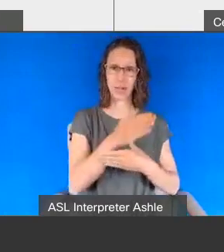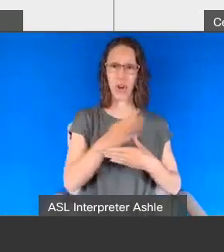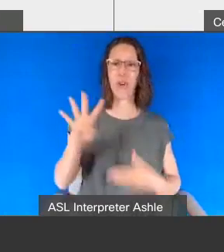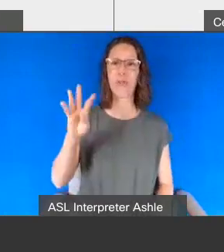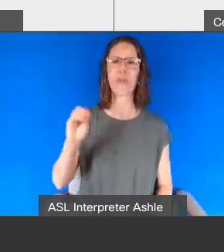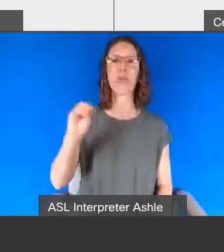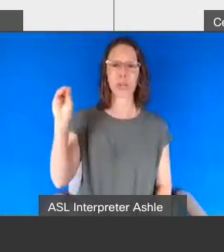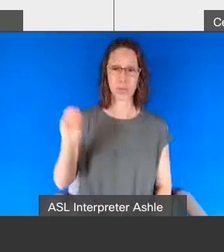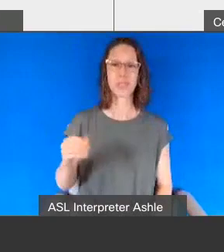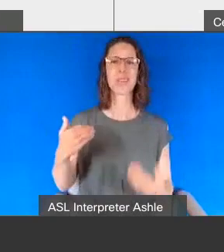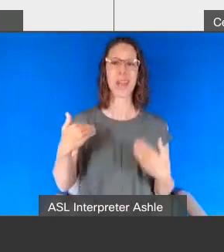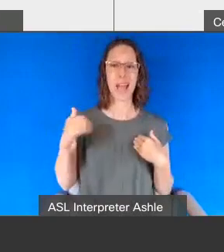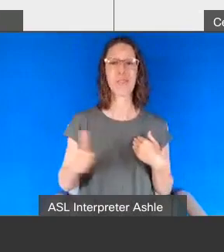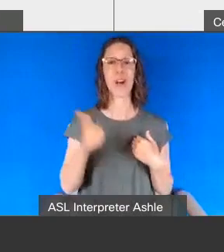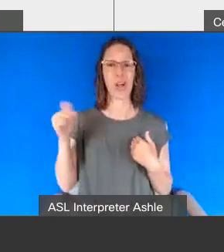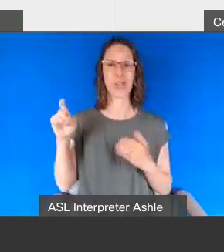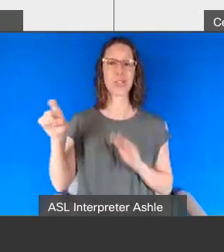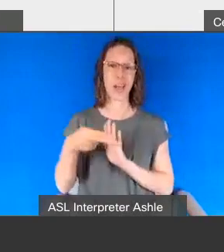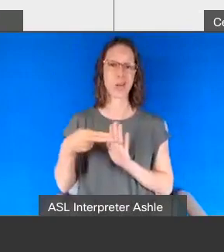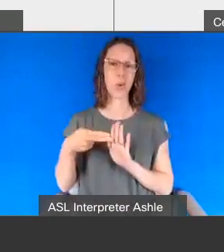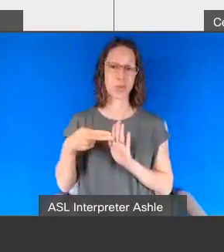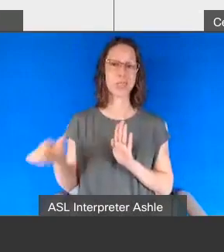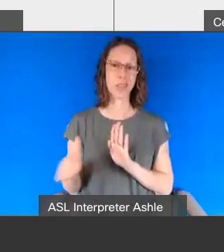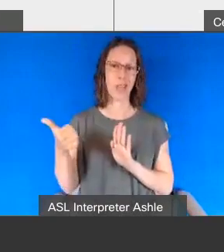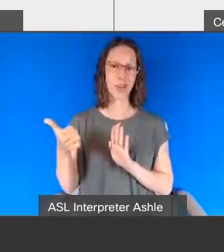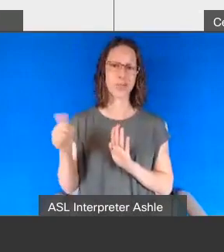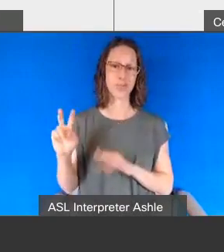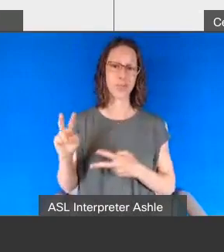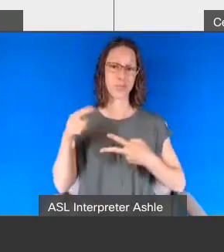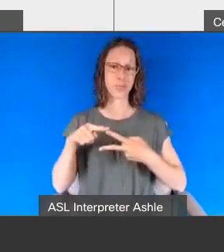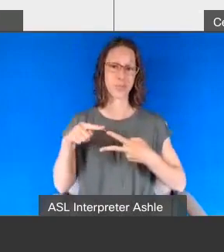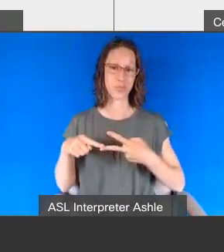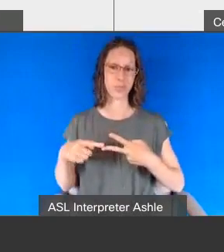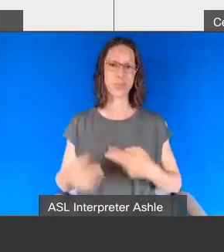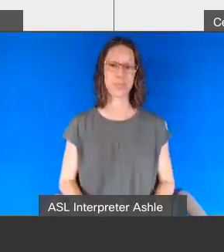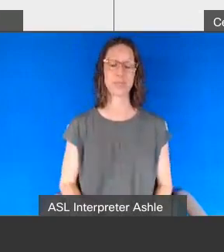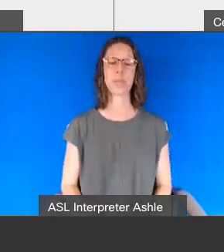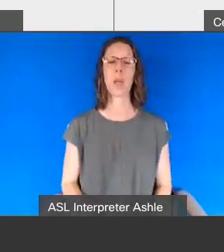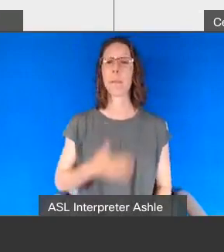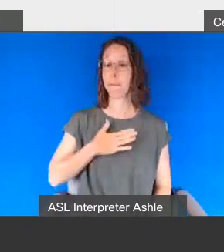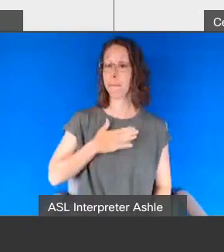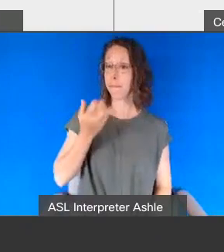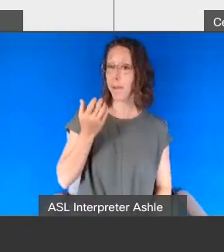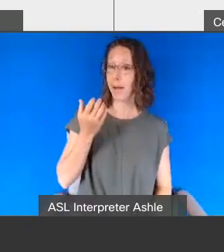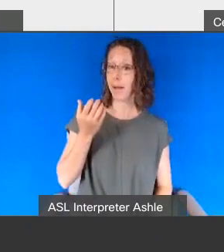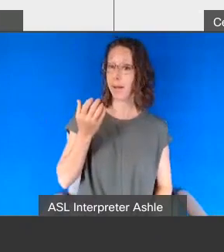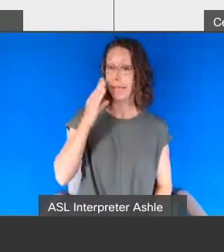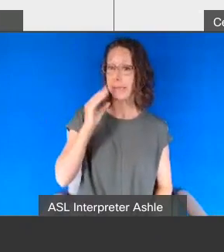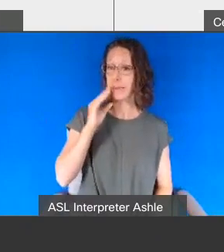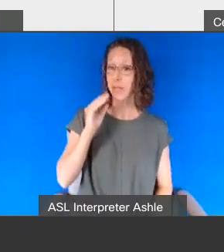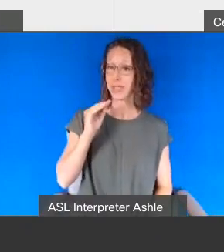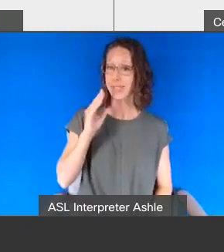autism and so my experience with a person on the spectrum is primarily my brother who